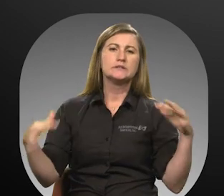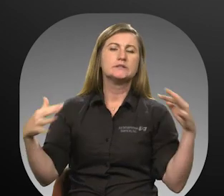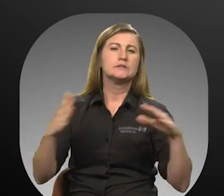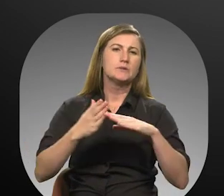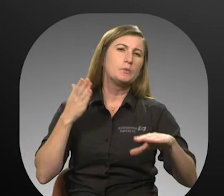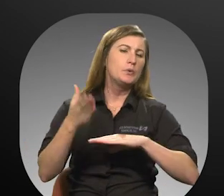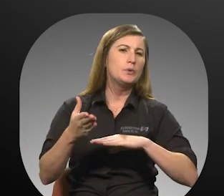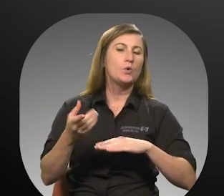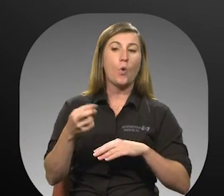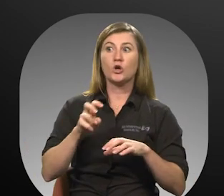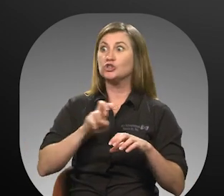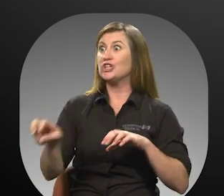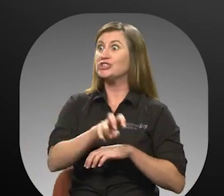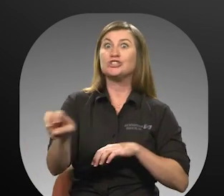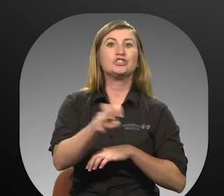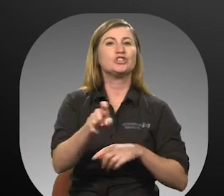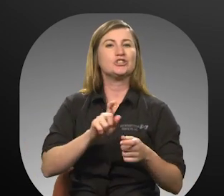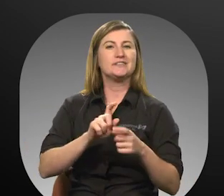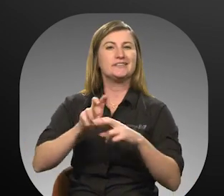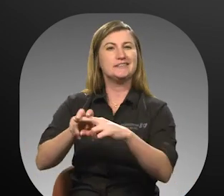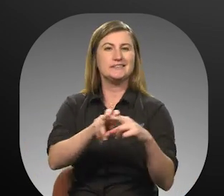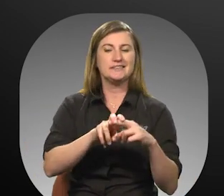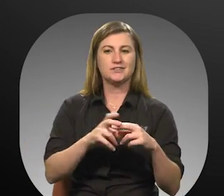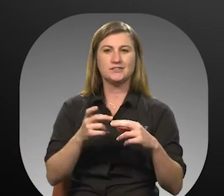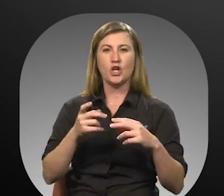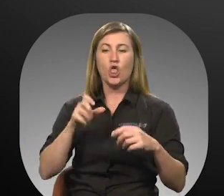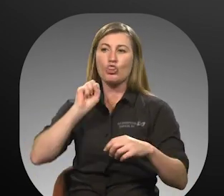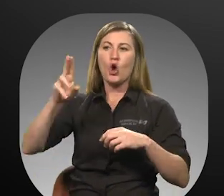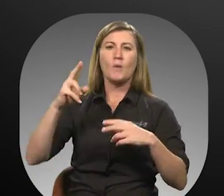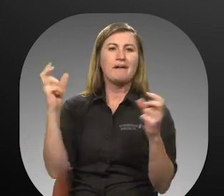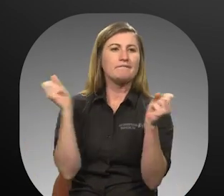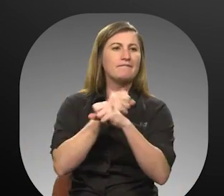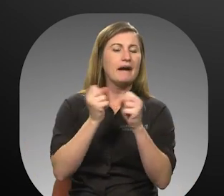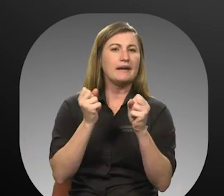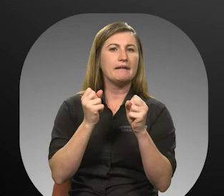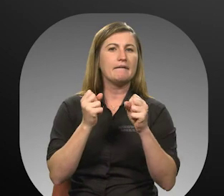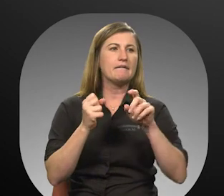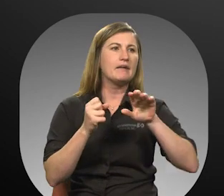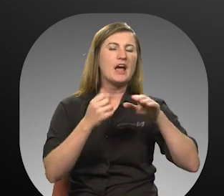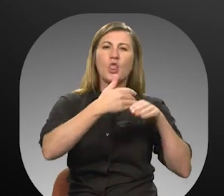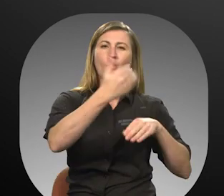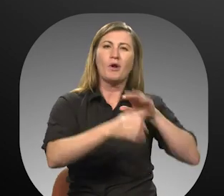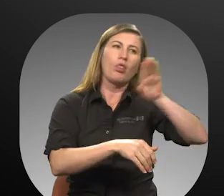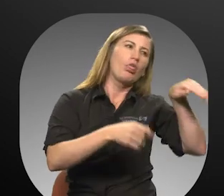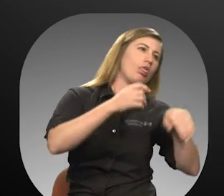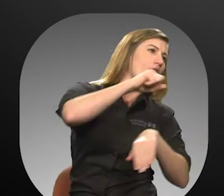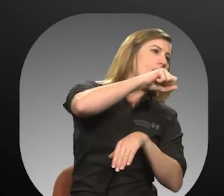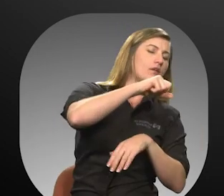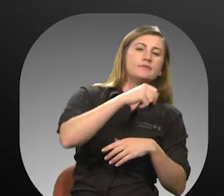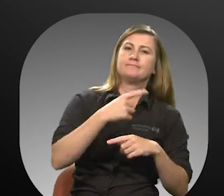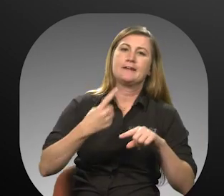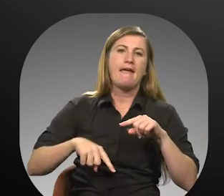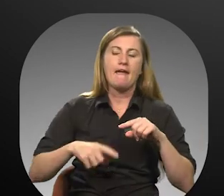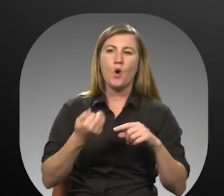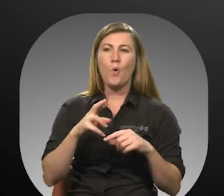11. Constantly changing seats, 12. Throwing objects, 13. 13. Sticking heads or arms out the windows, 14. And or lewd behavior in